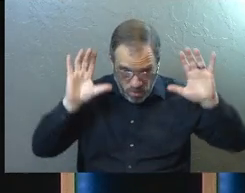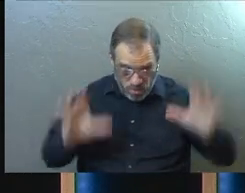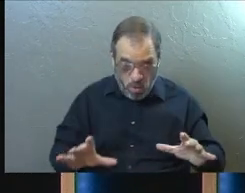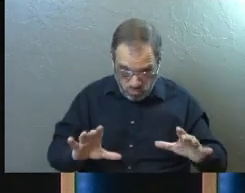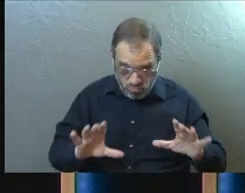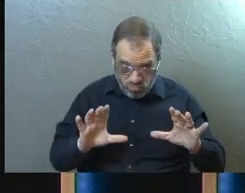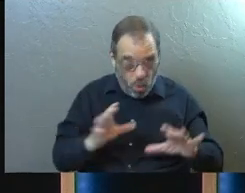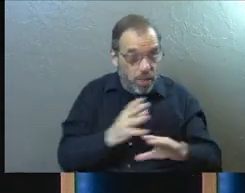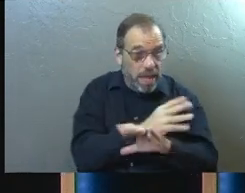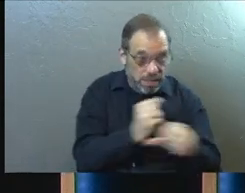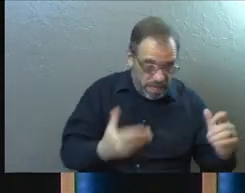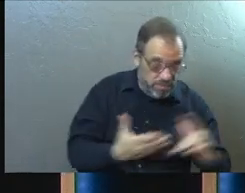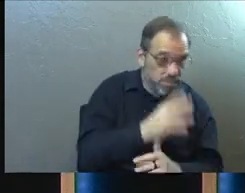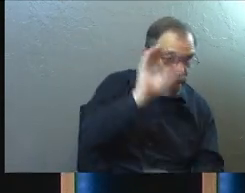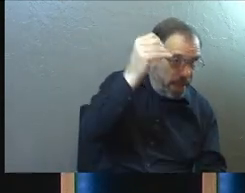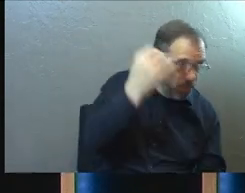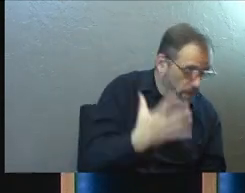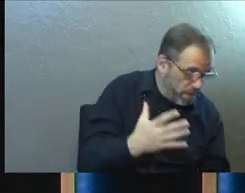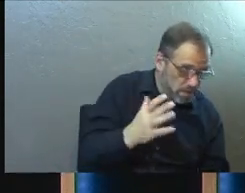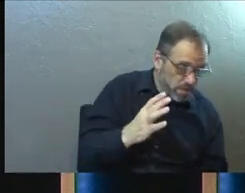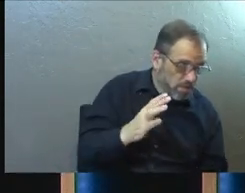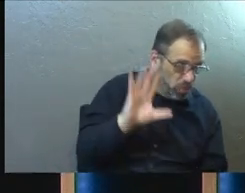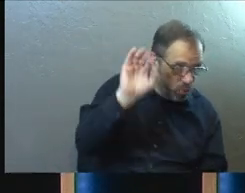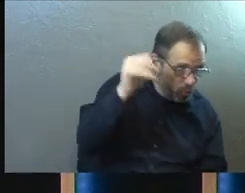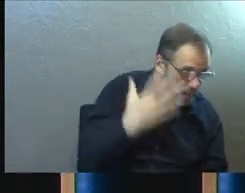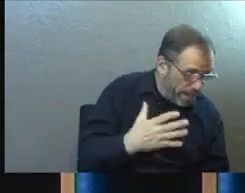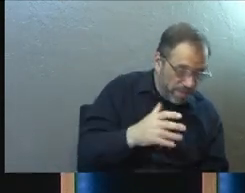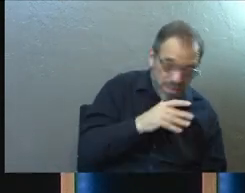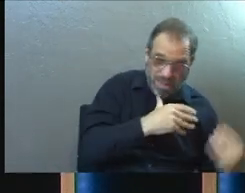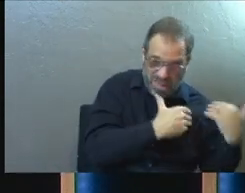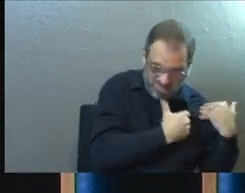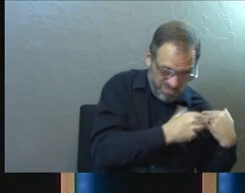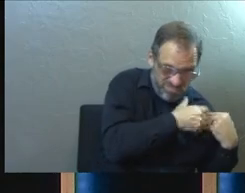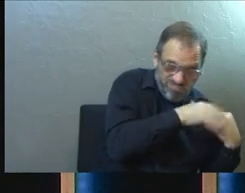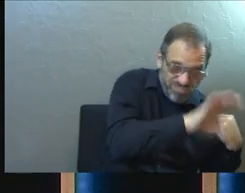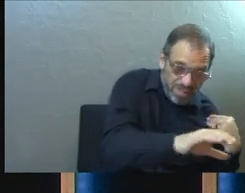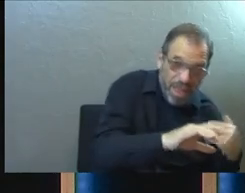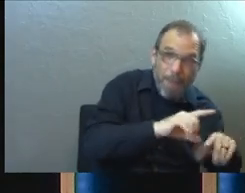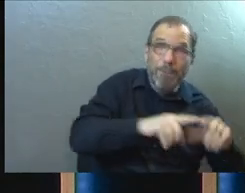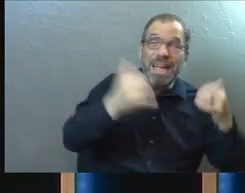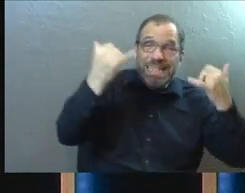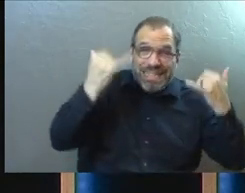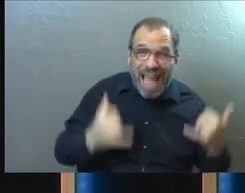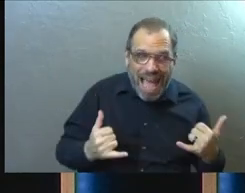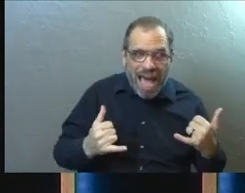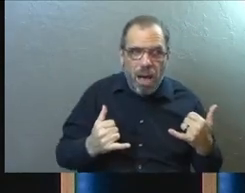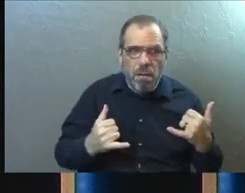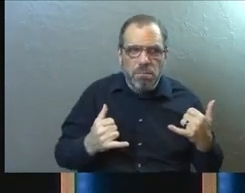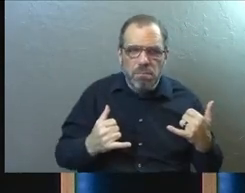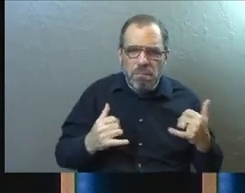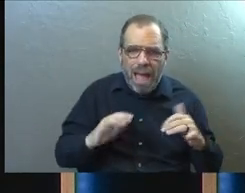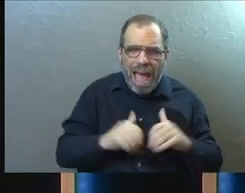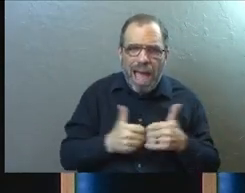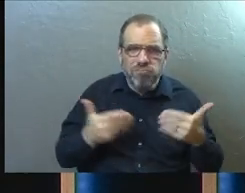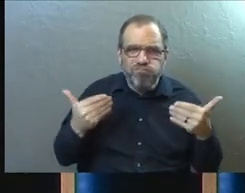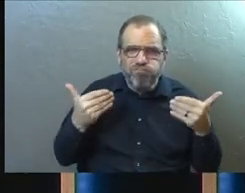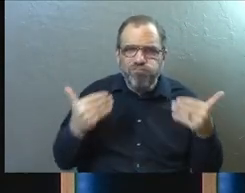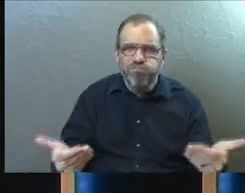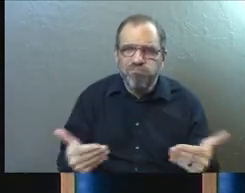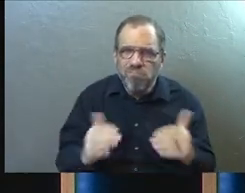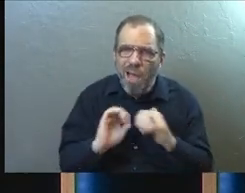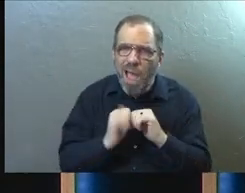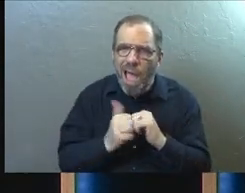that's true. We're saved by grace. We're not going to lay unnecessary burdens on people. But now, how do we actually walk forward?